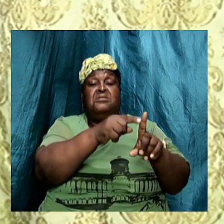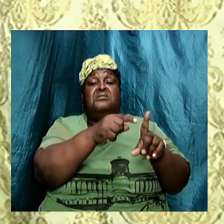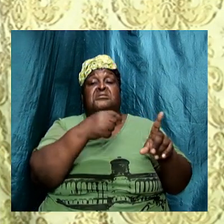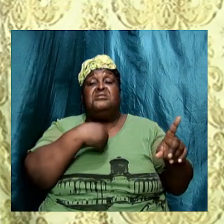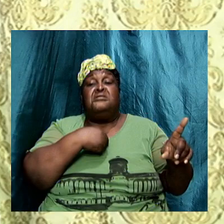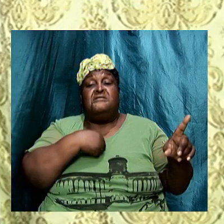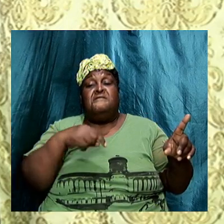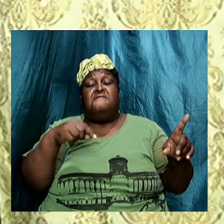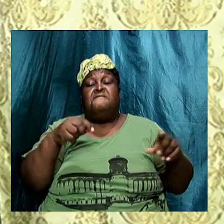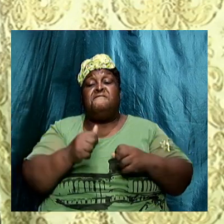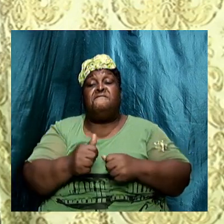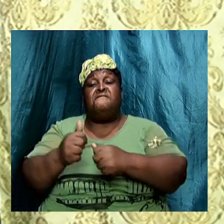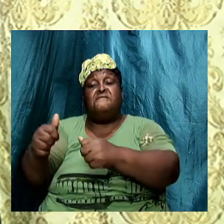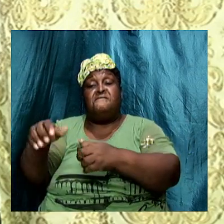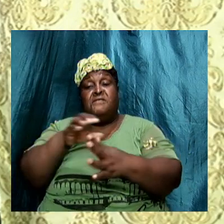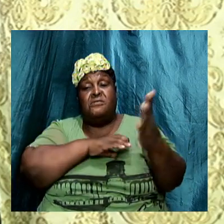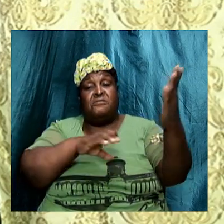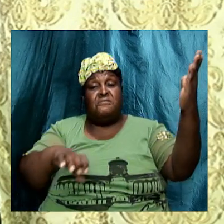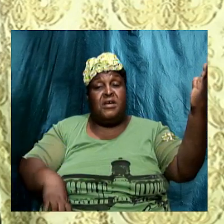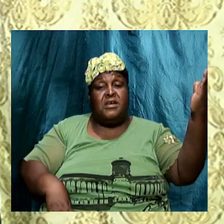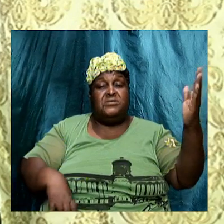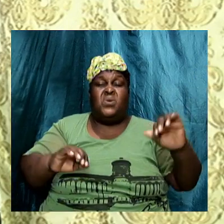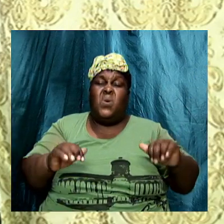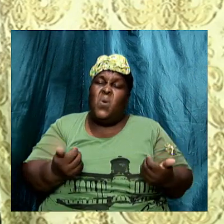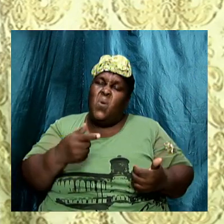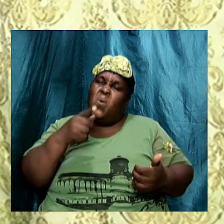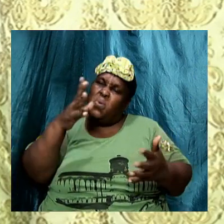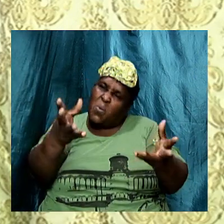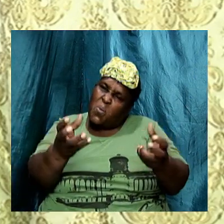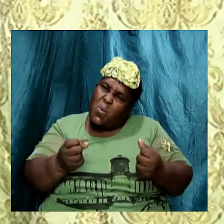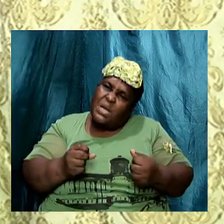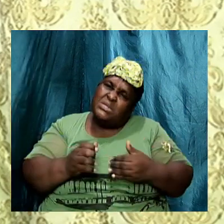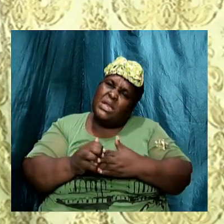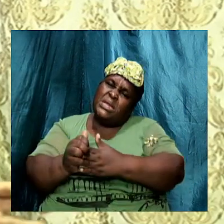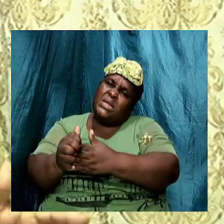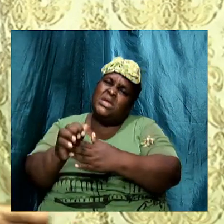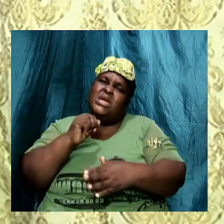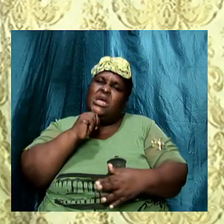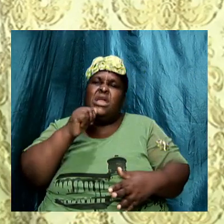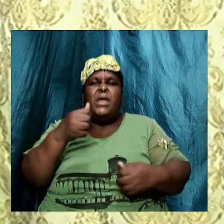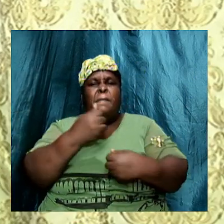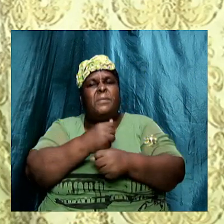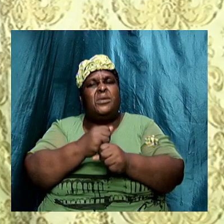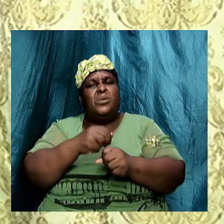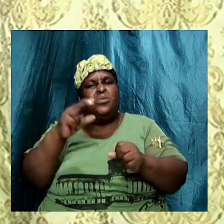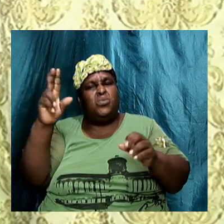So how is it That you are going to lead And you are not setting the example